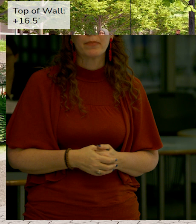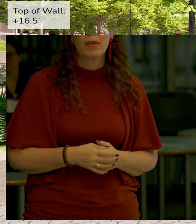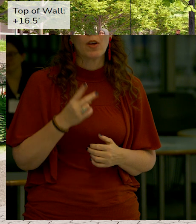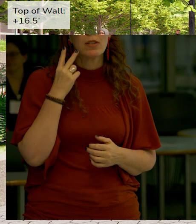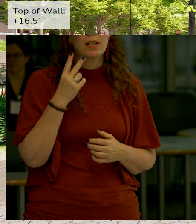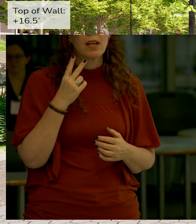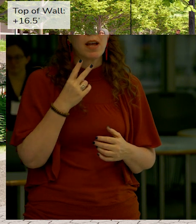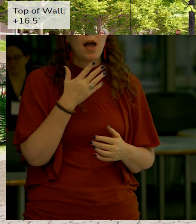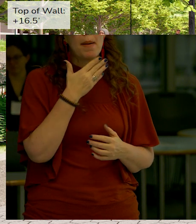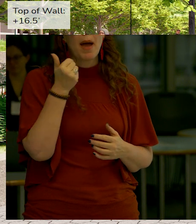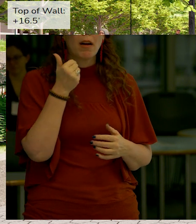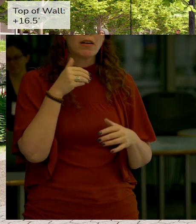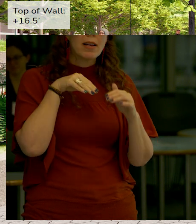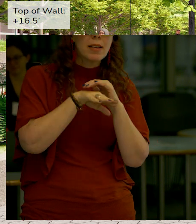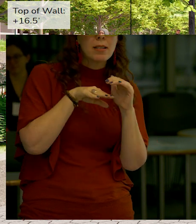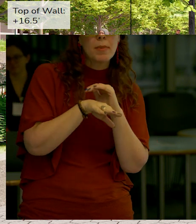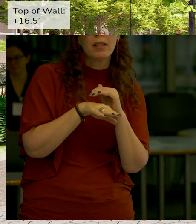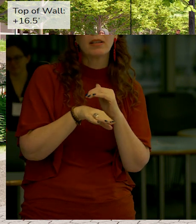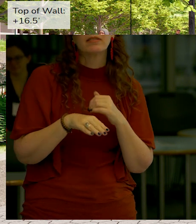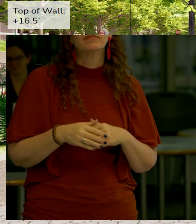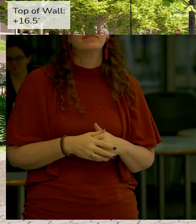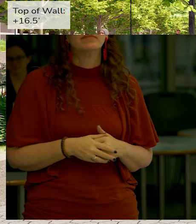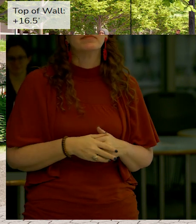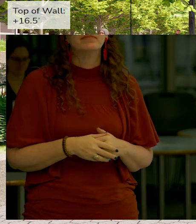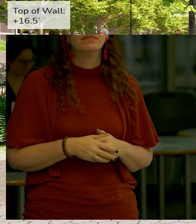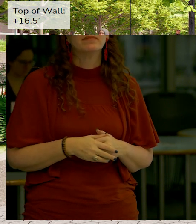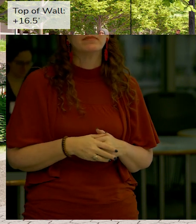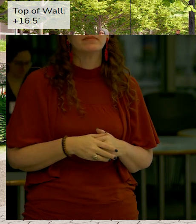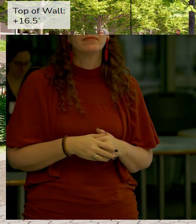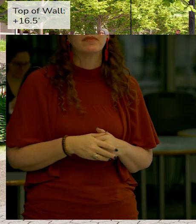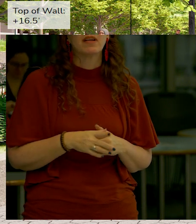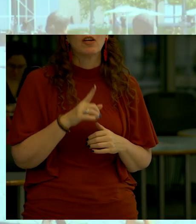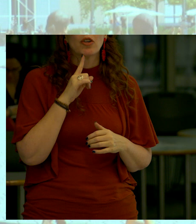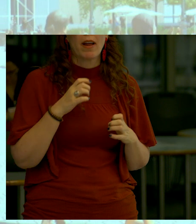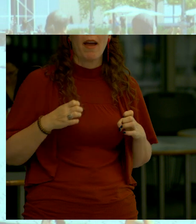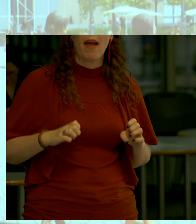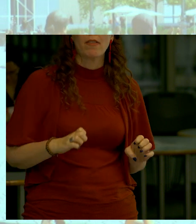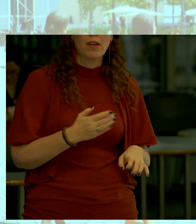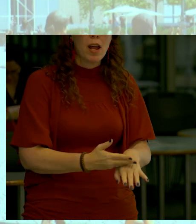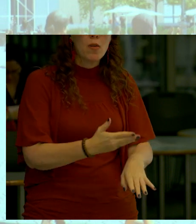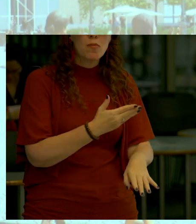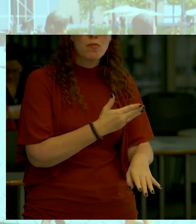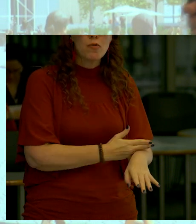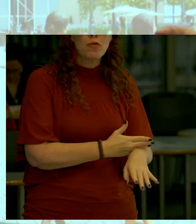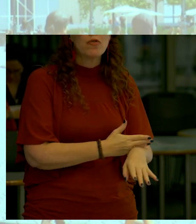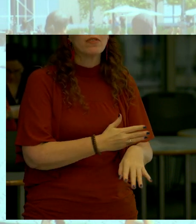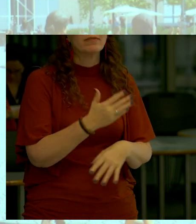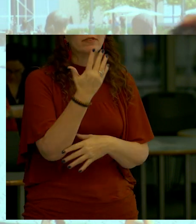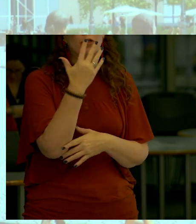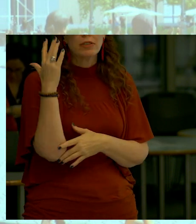much better accessibility and a significant effort to improve the canopy and the